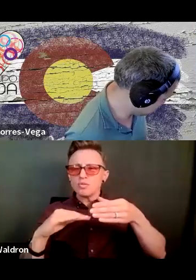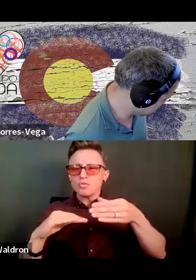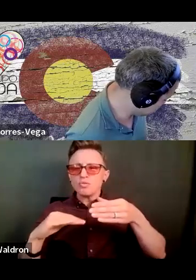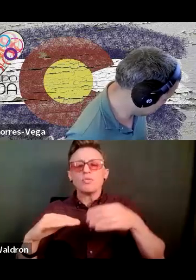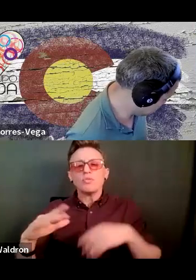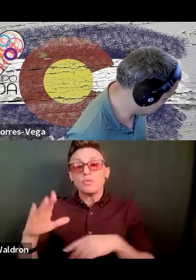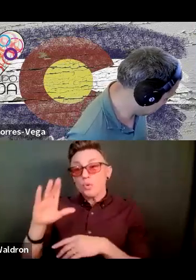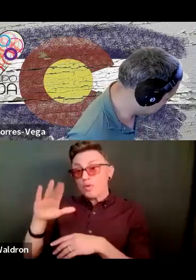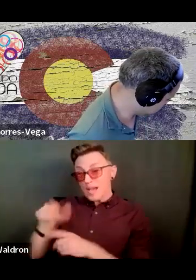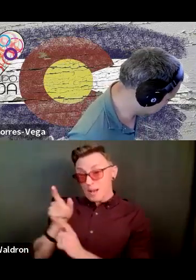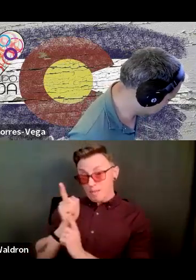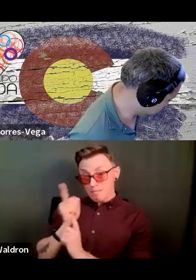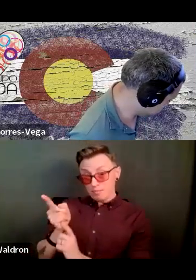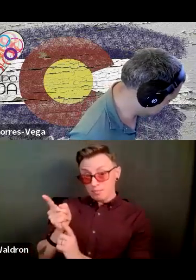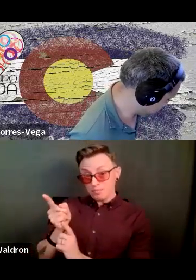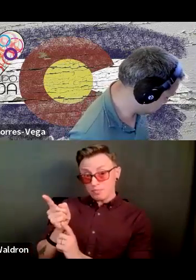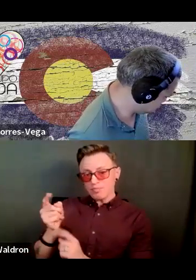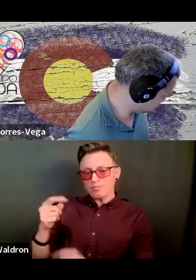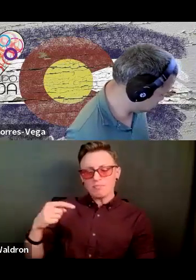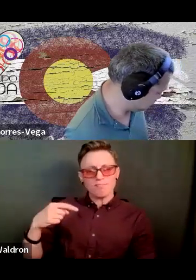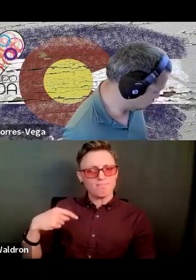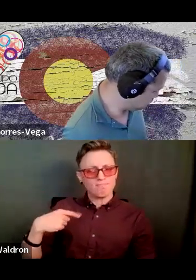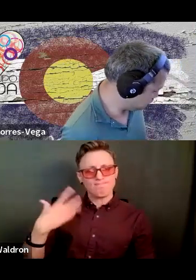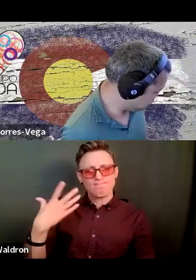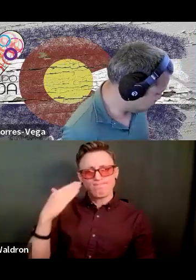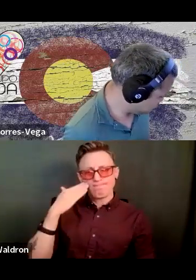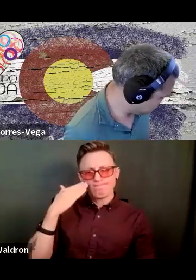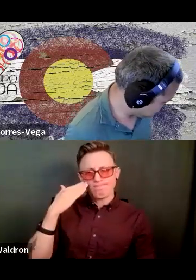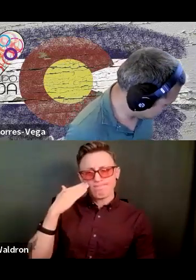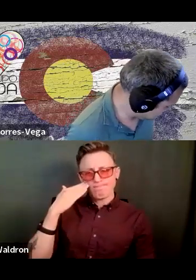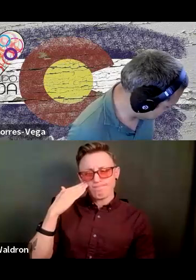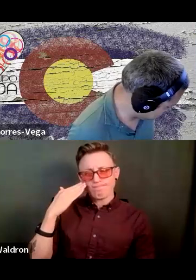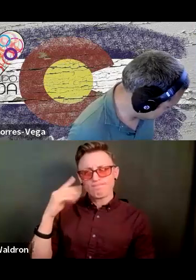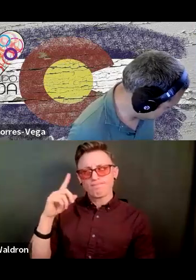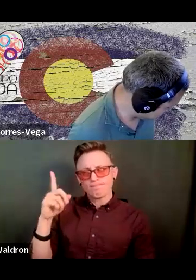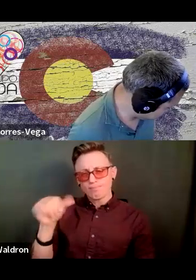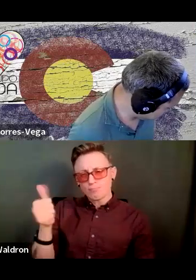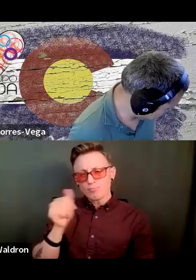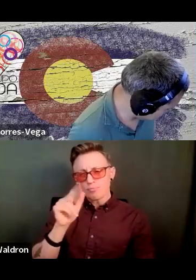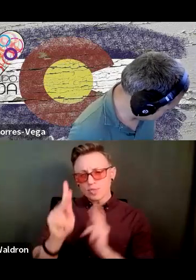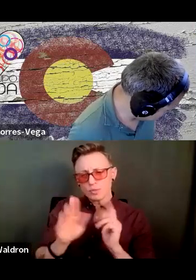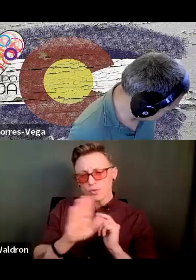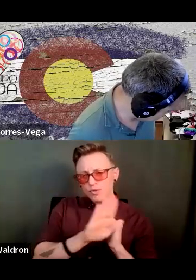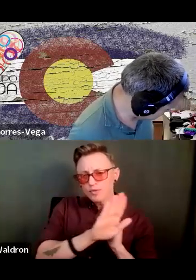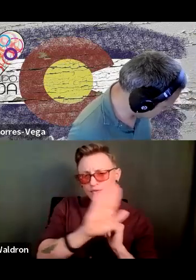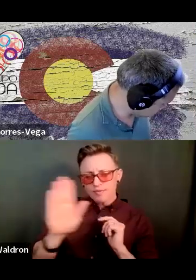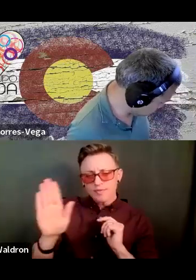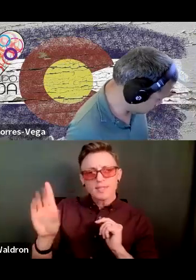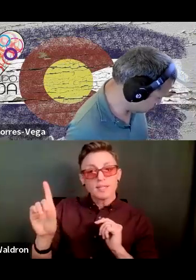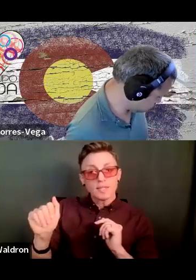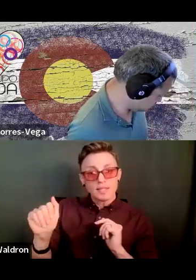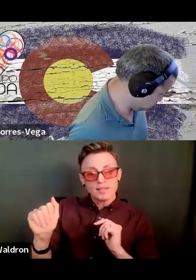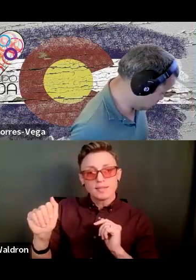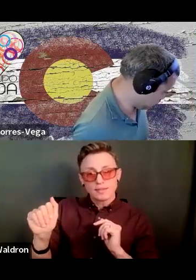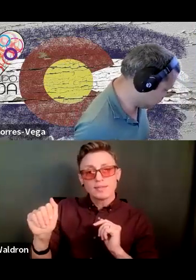point in time that I knew that other people's disabilities were more